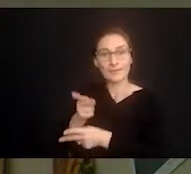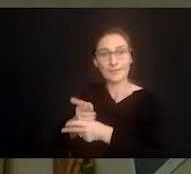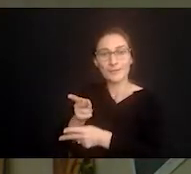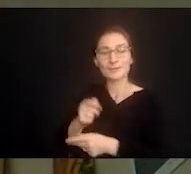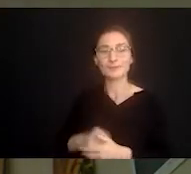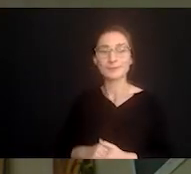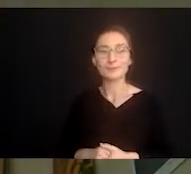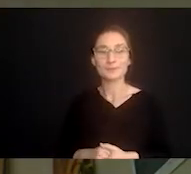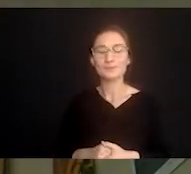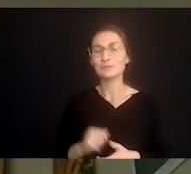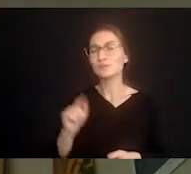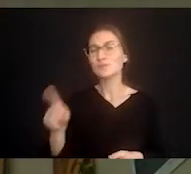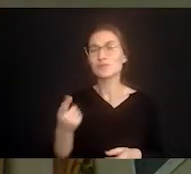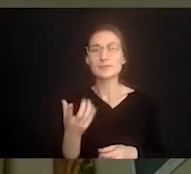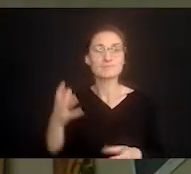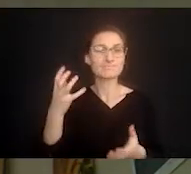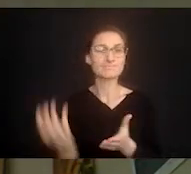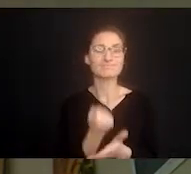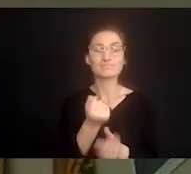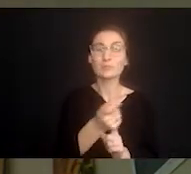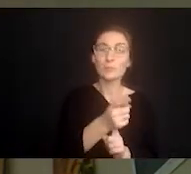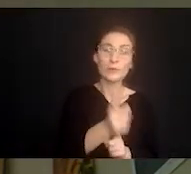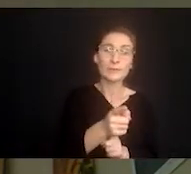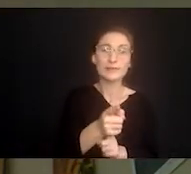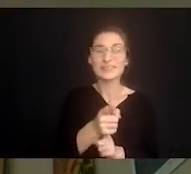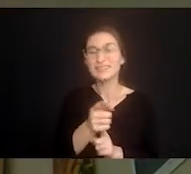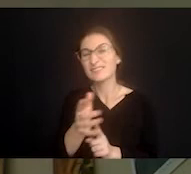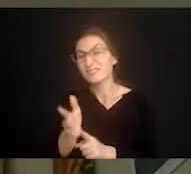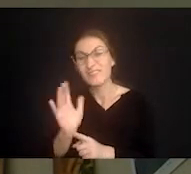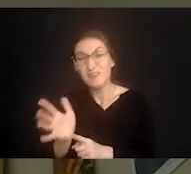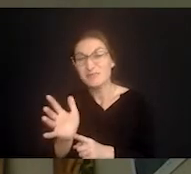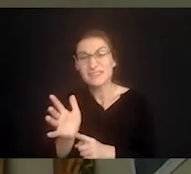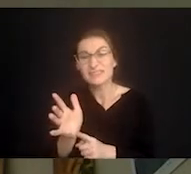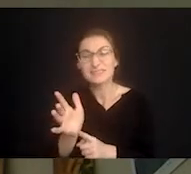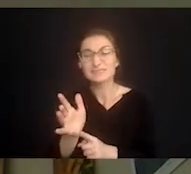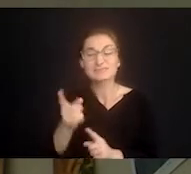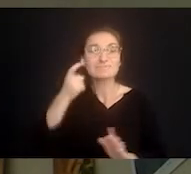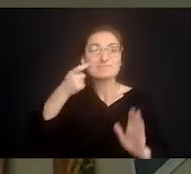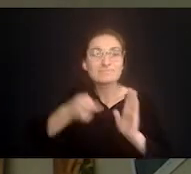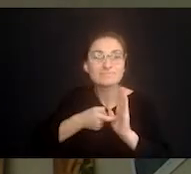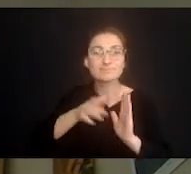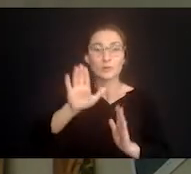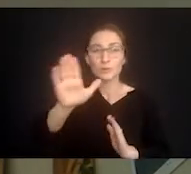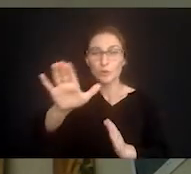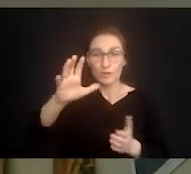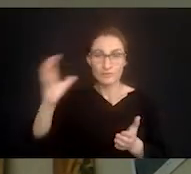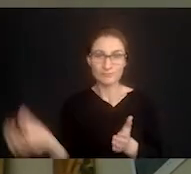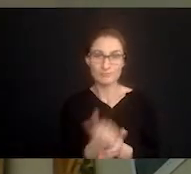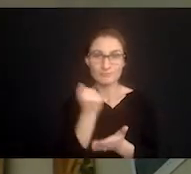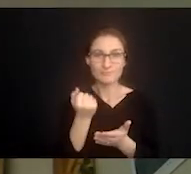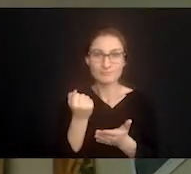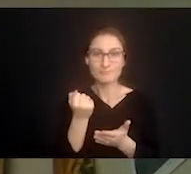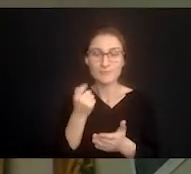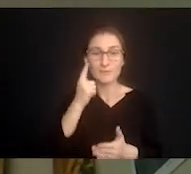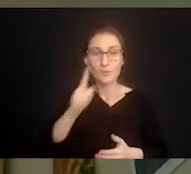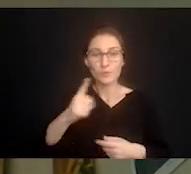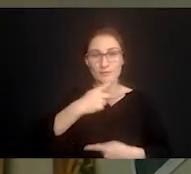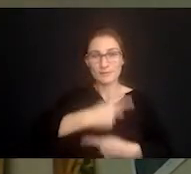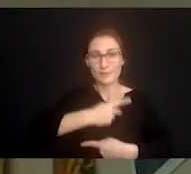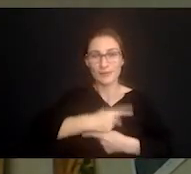develop those really quick one to five minute kind of breaks you can take and acknowledge those that you had that chance